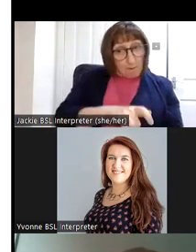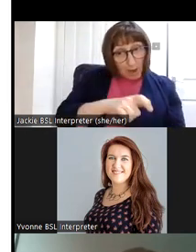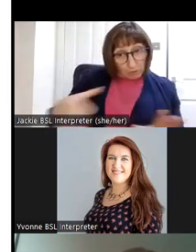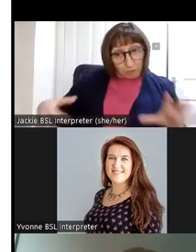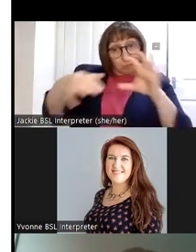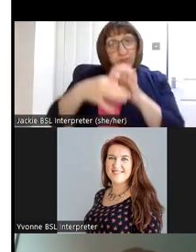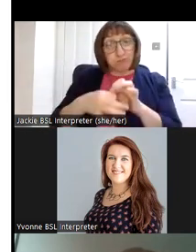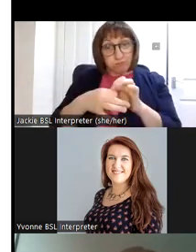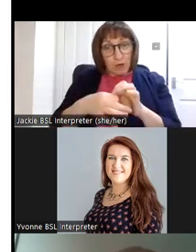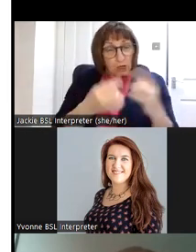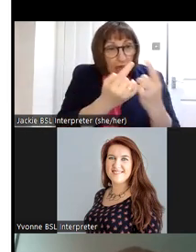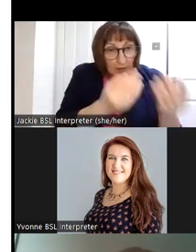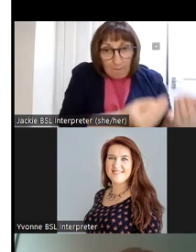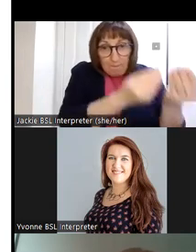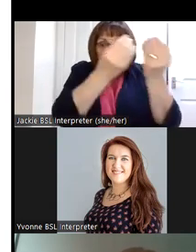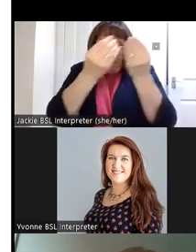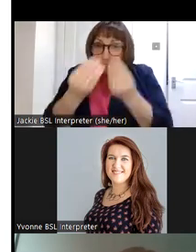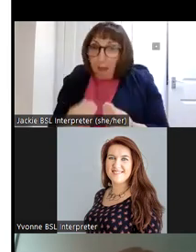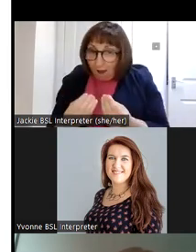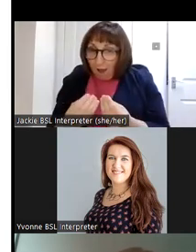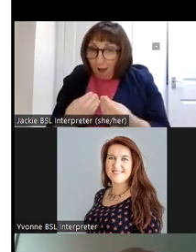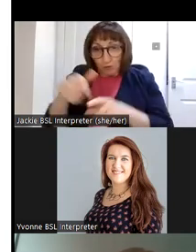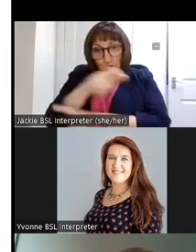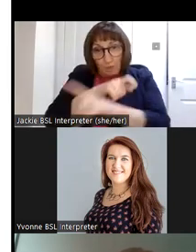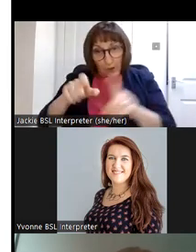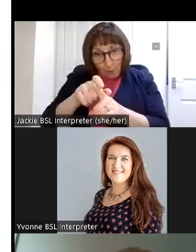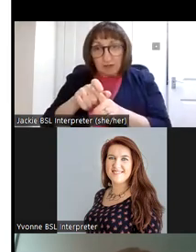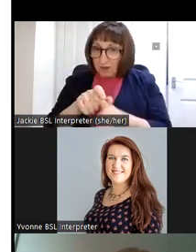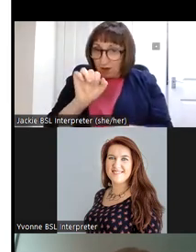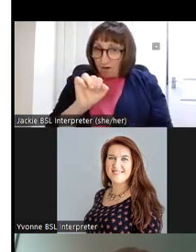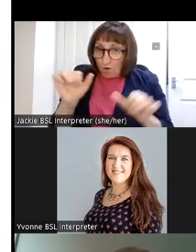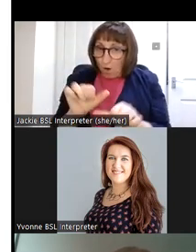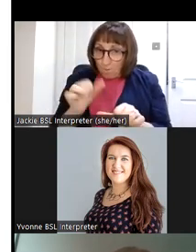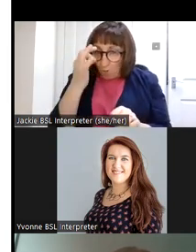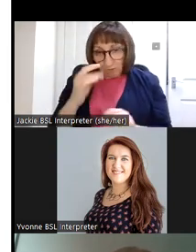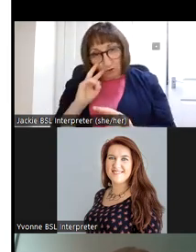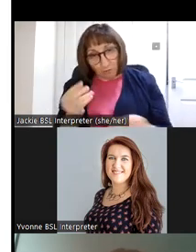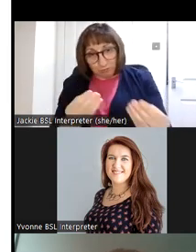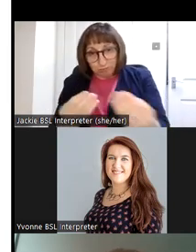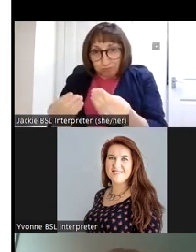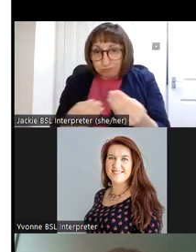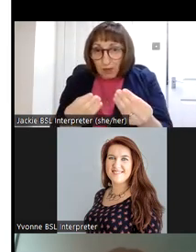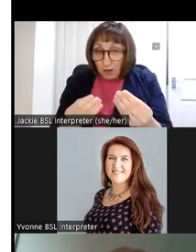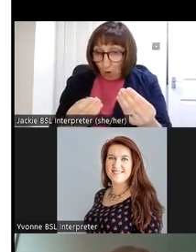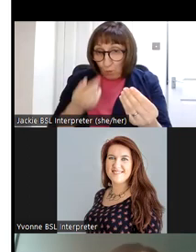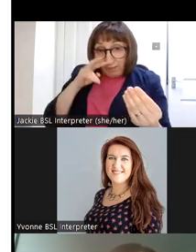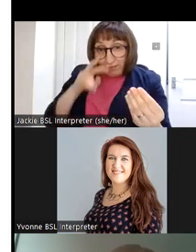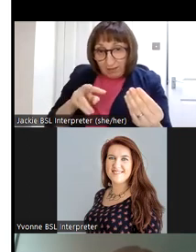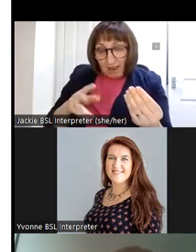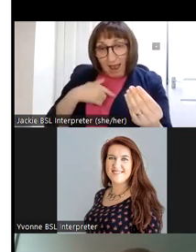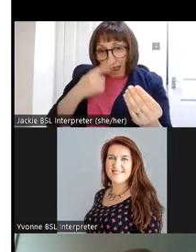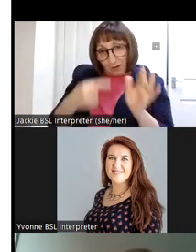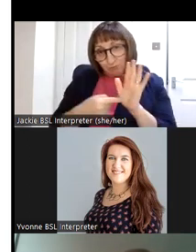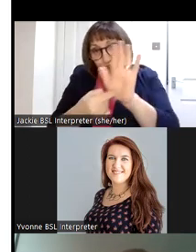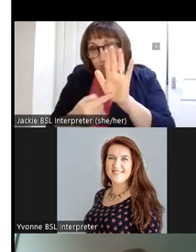bring the artifact back to to the community for this brief moment and in doing that you know I was able to highlight